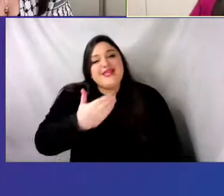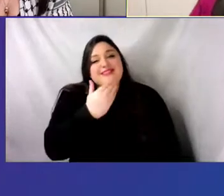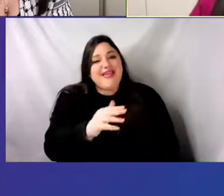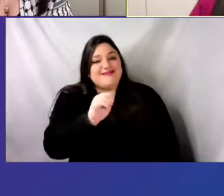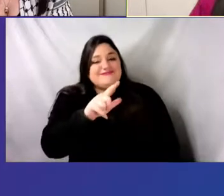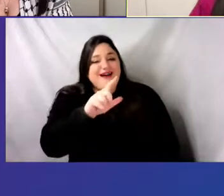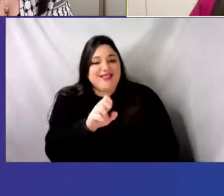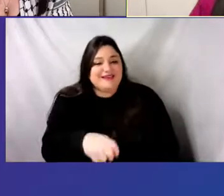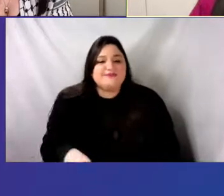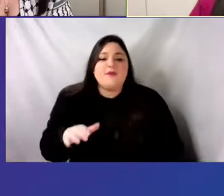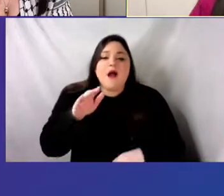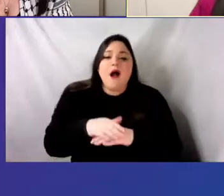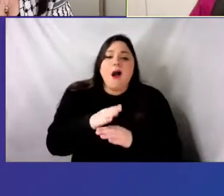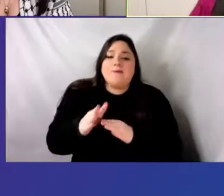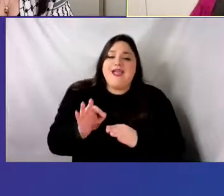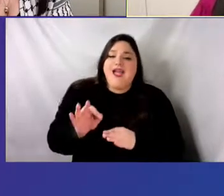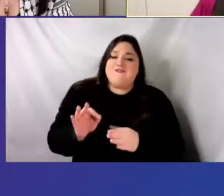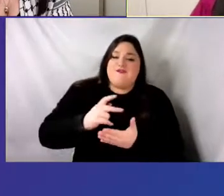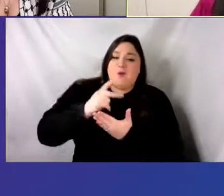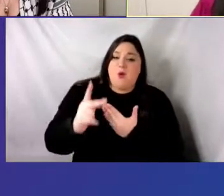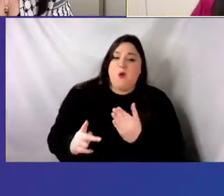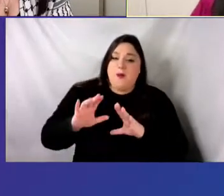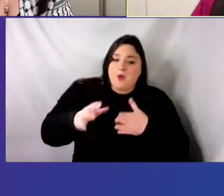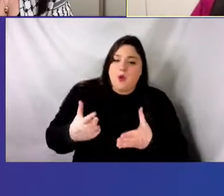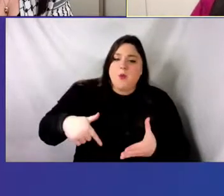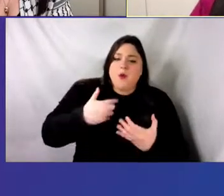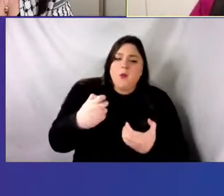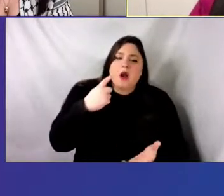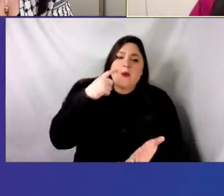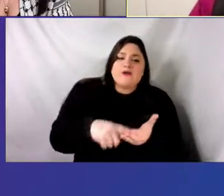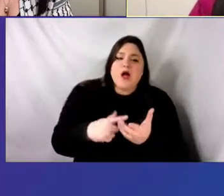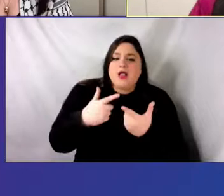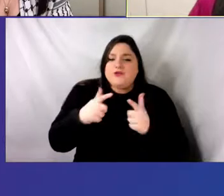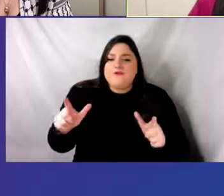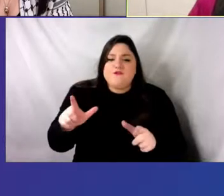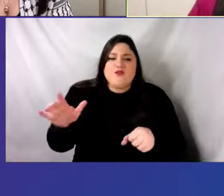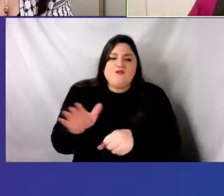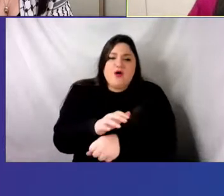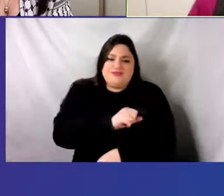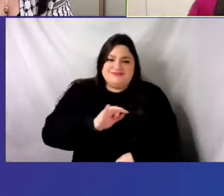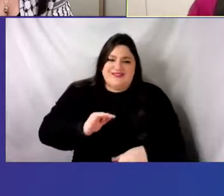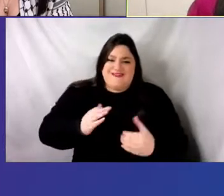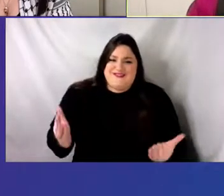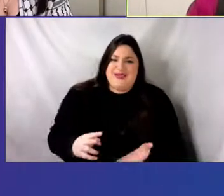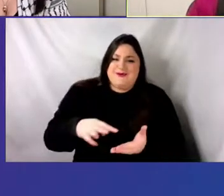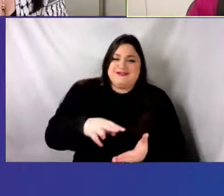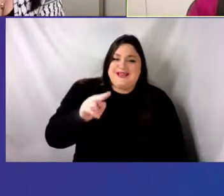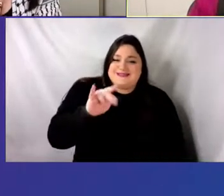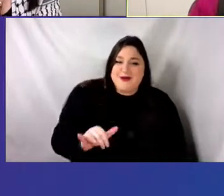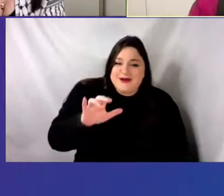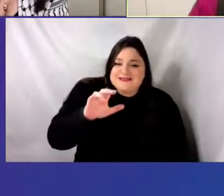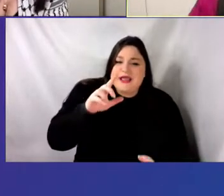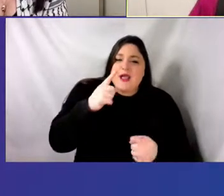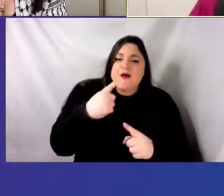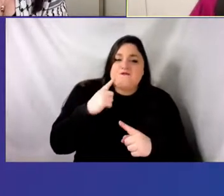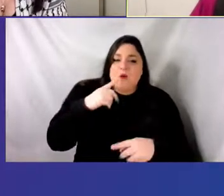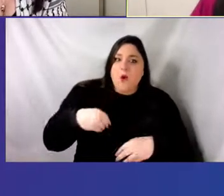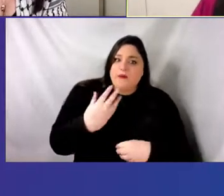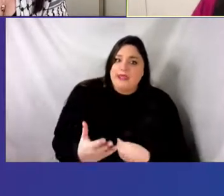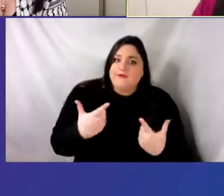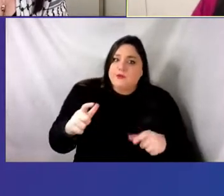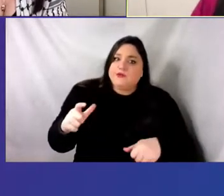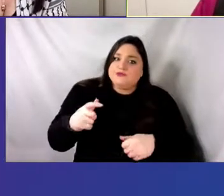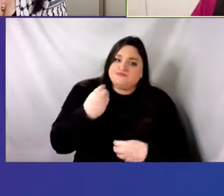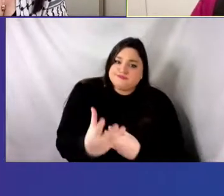been so generous in giving their time and expertise to the realization of this event. And I also want to give a special shout out to Brenda and Izzy, both of